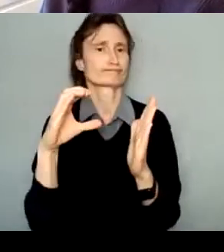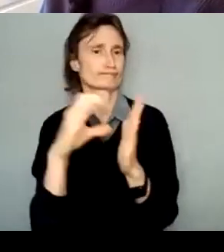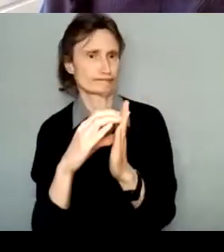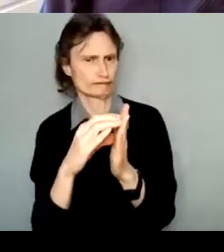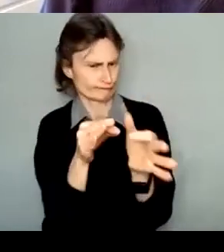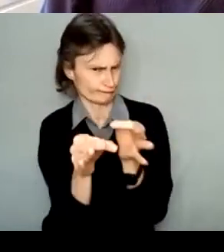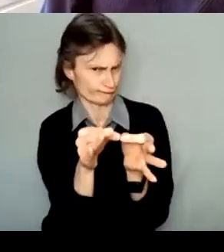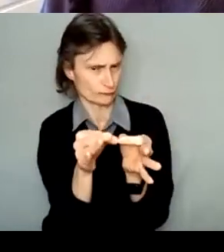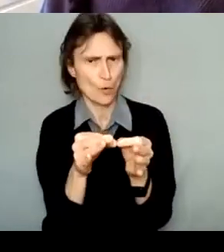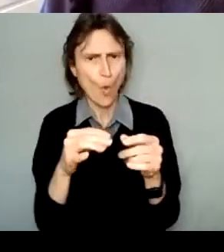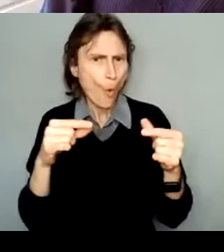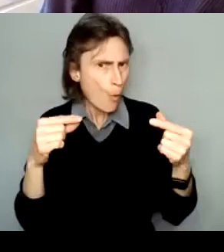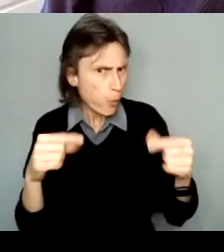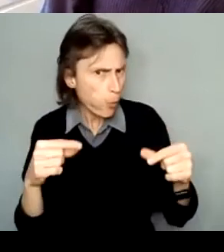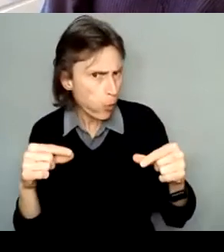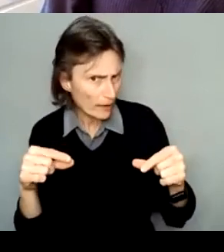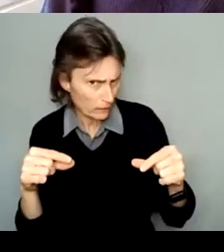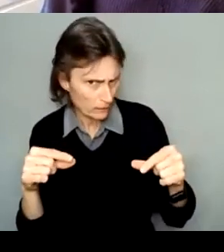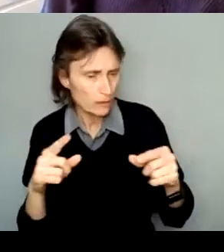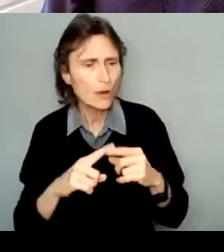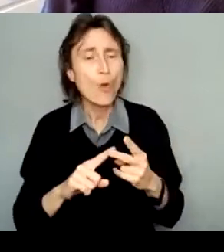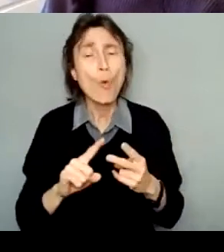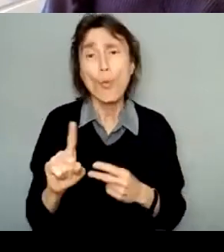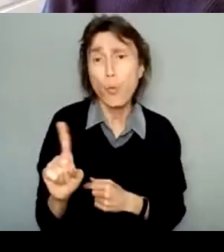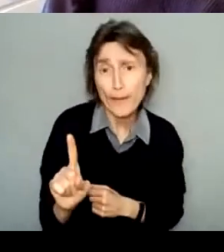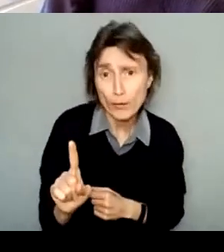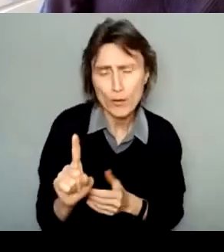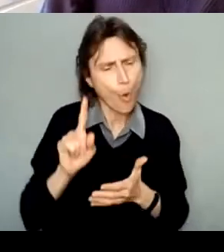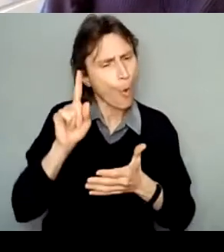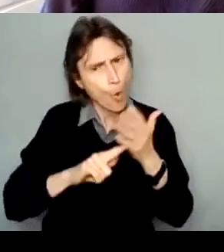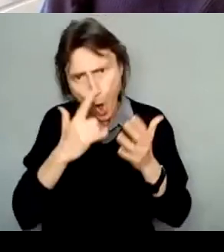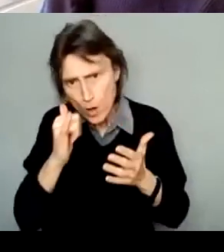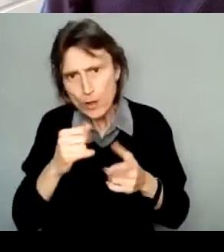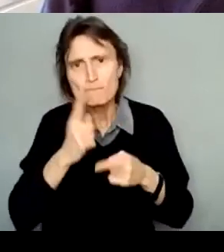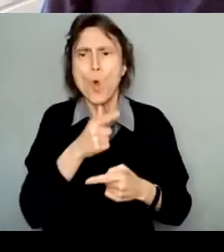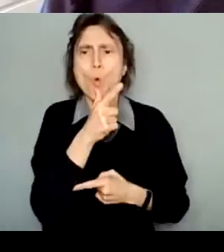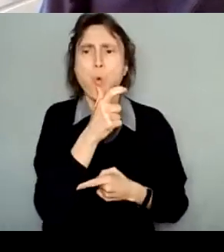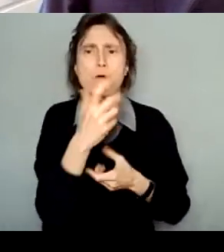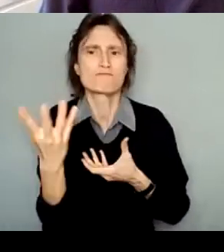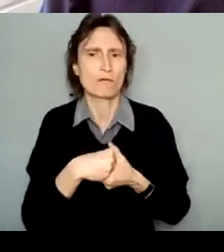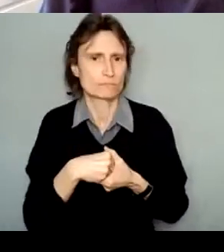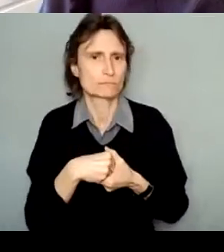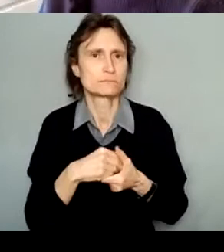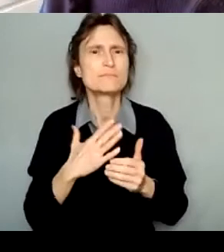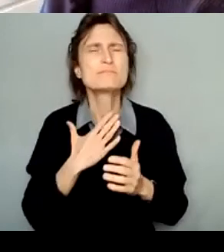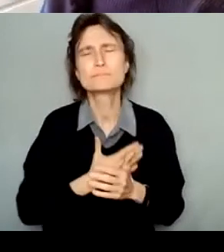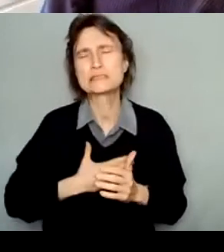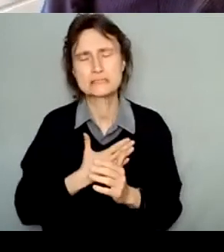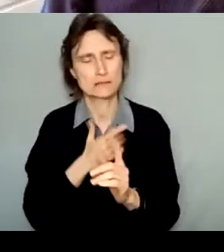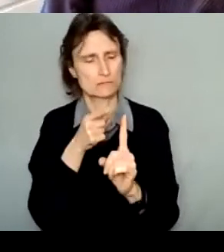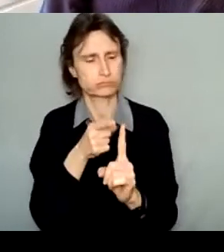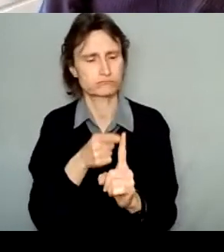when it will take place, where it will take place, and who's involved. Be clear, straightforward, and specific here.